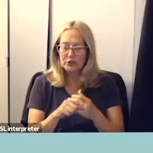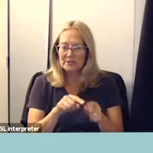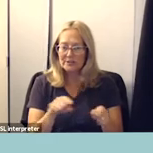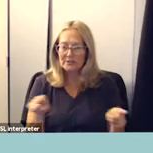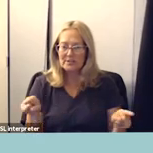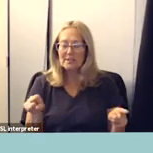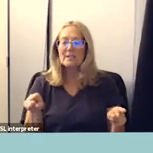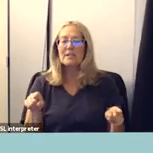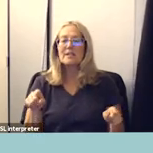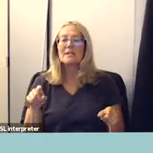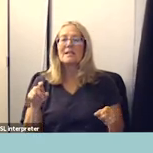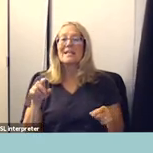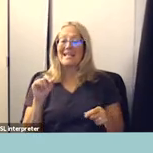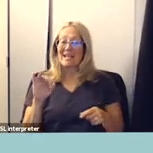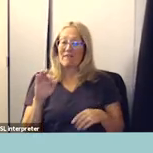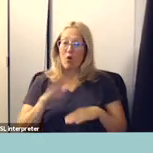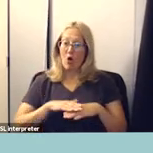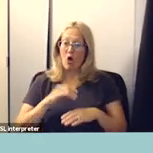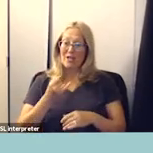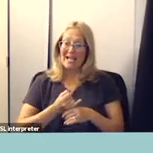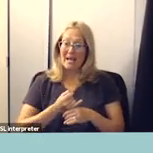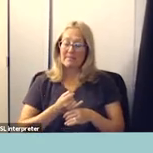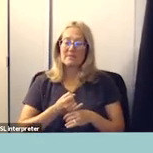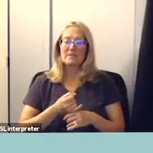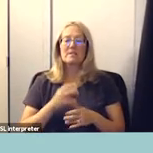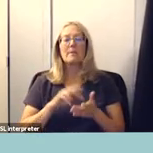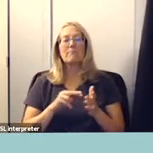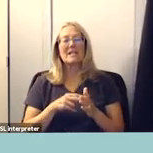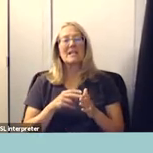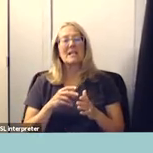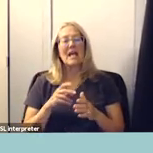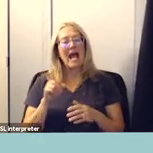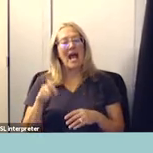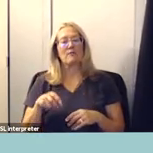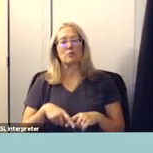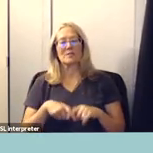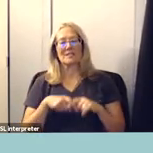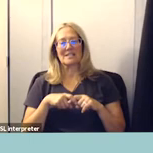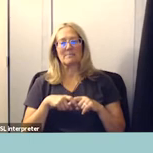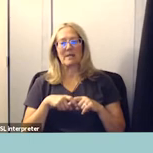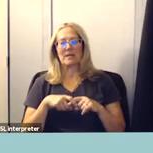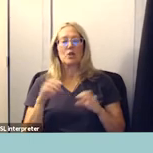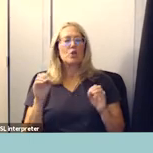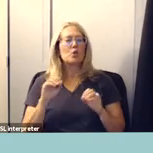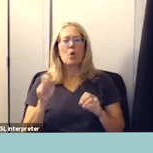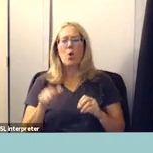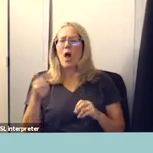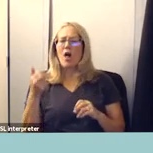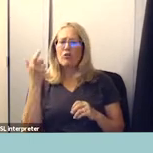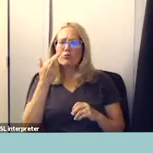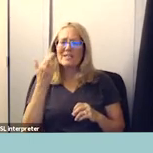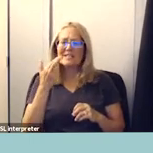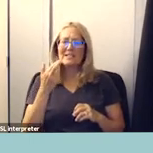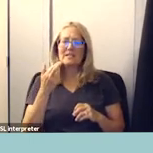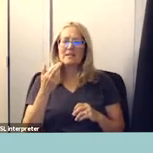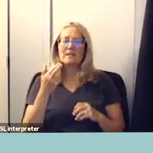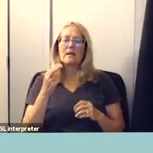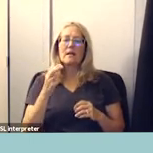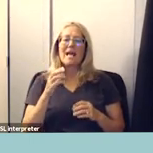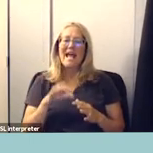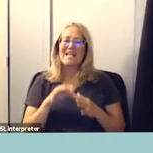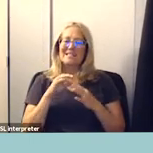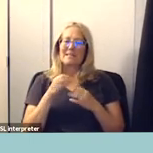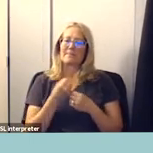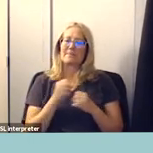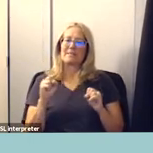campus will they be suspended there's really no other reason other than safety under